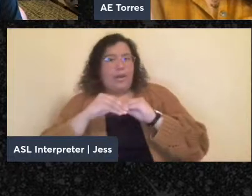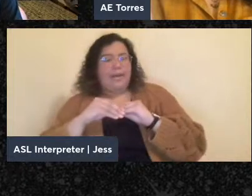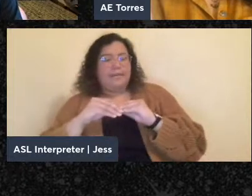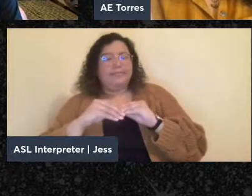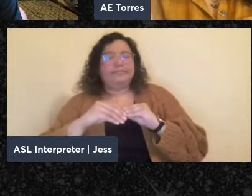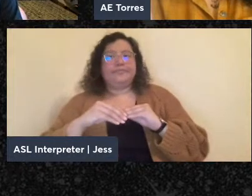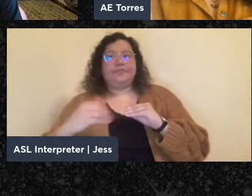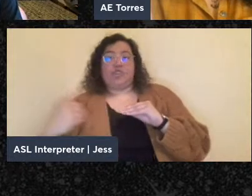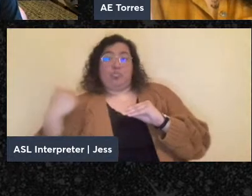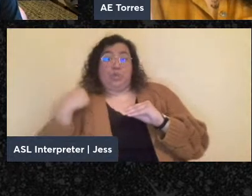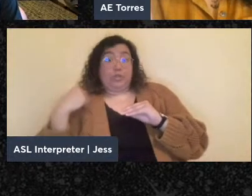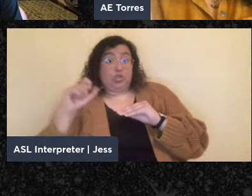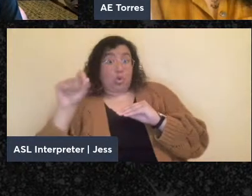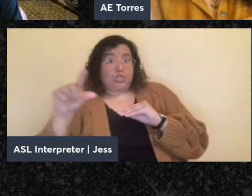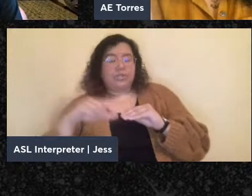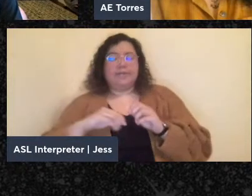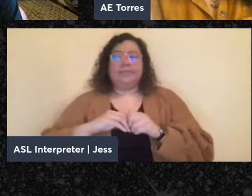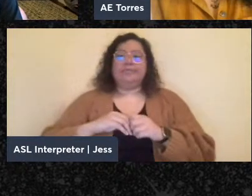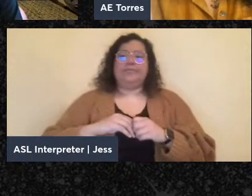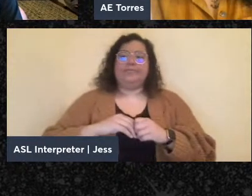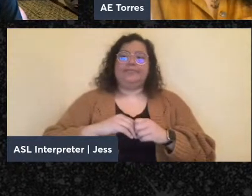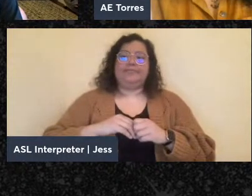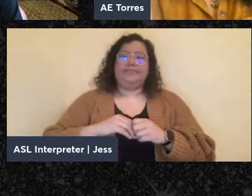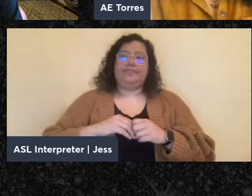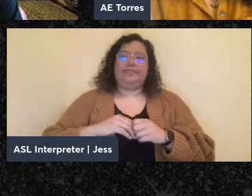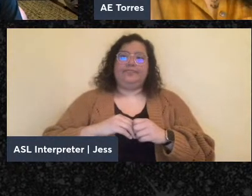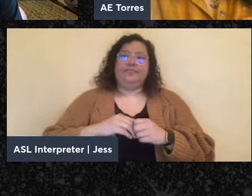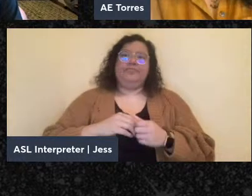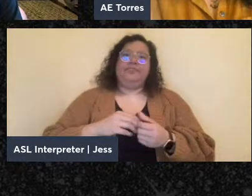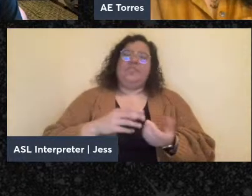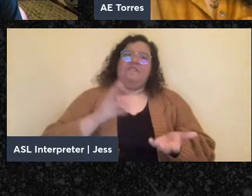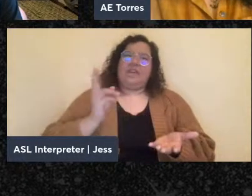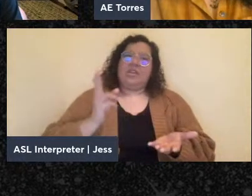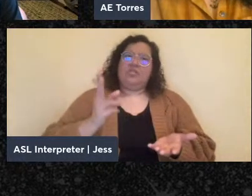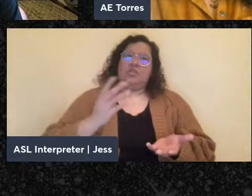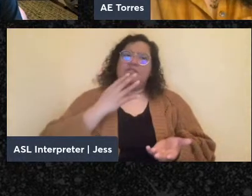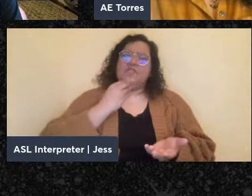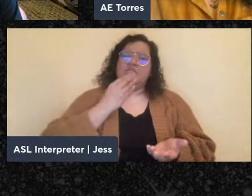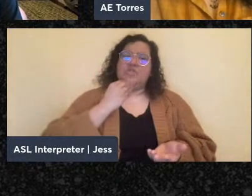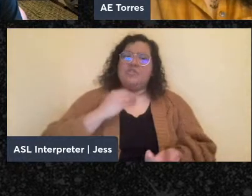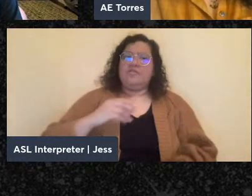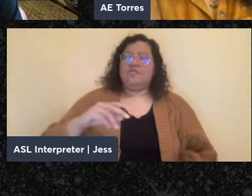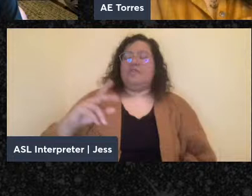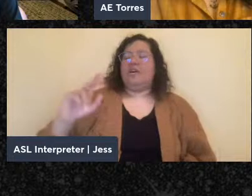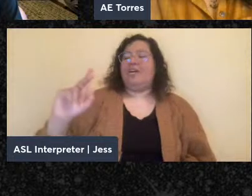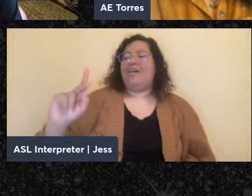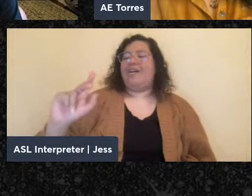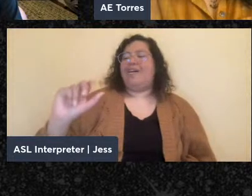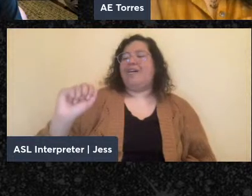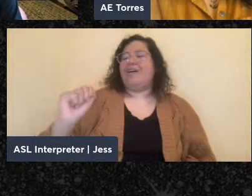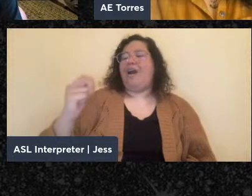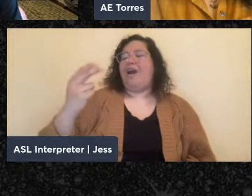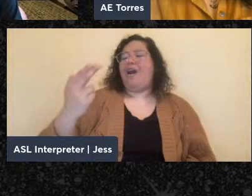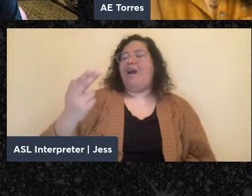question, there's also just the history for Jews of the Kaha or the Kahila, which is the